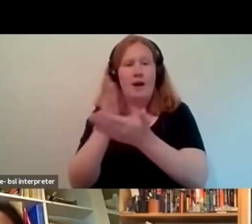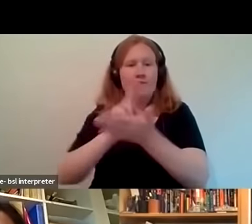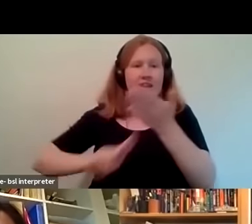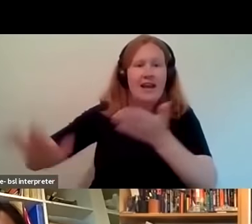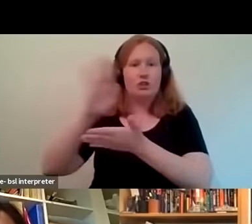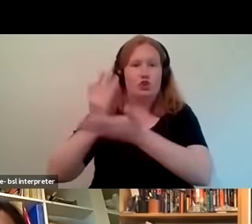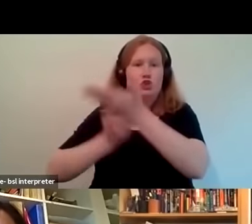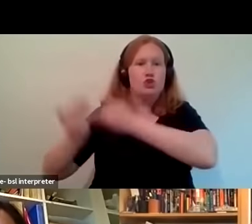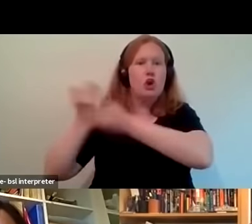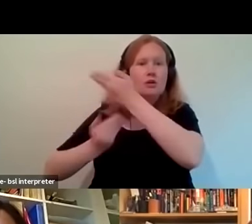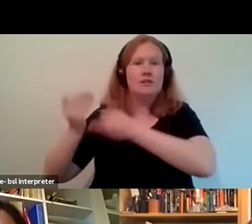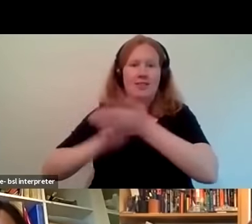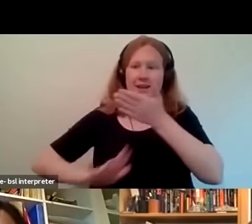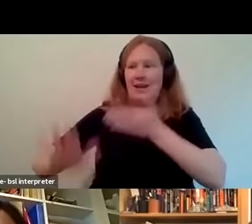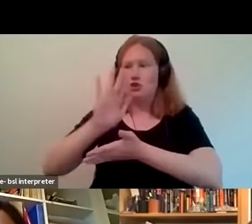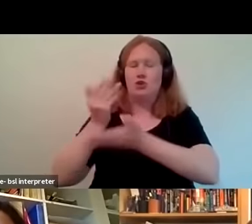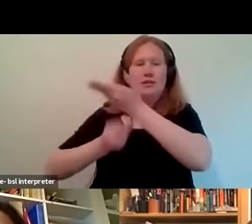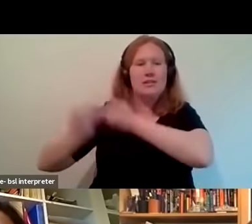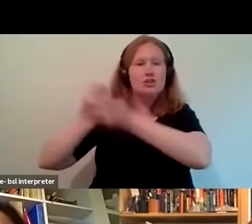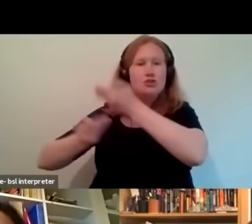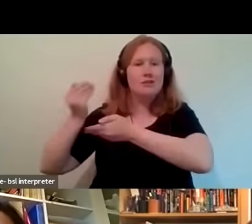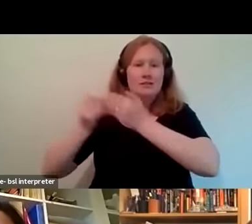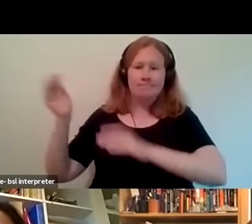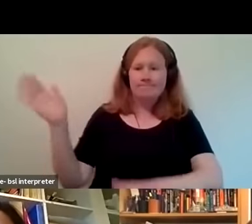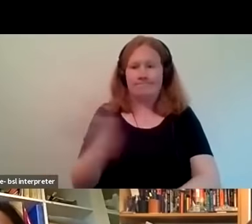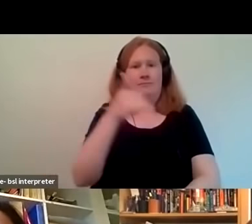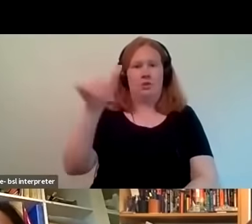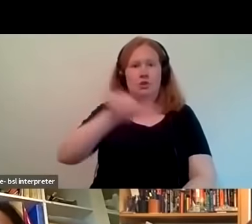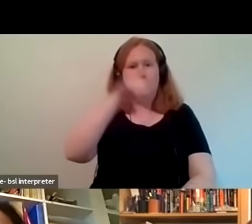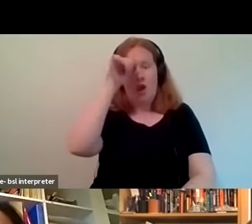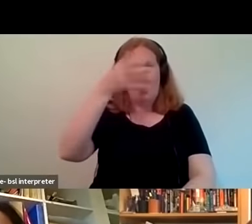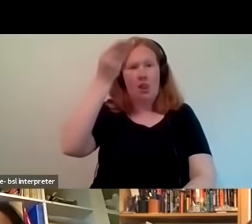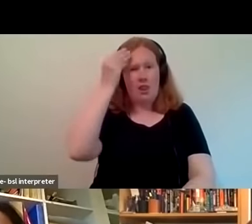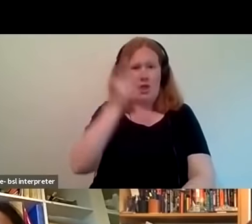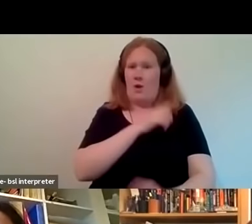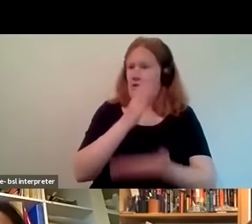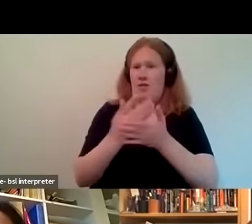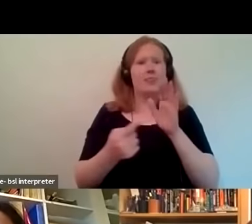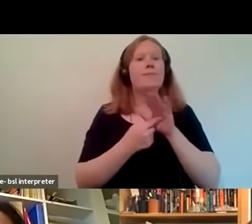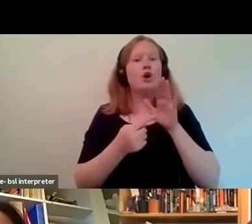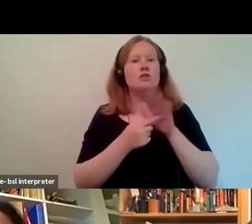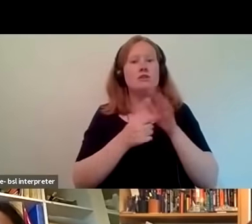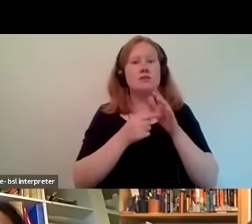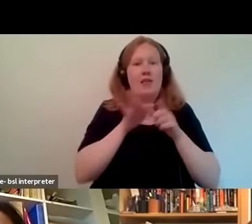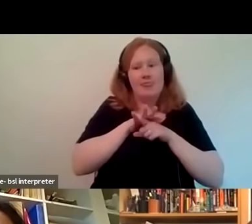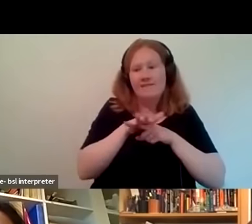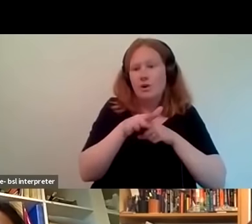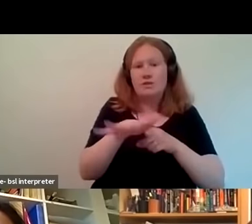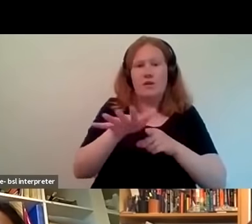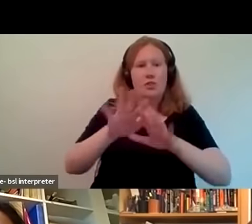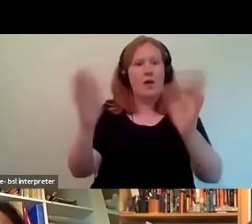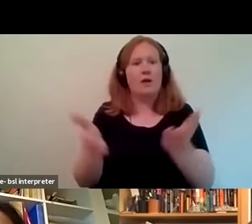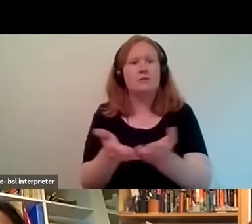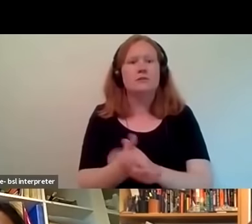and history and something that everybody should know about and learn about because of its significance and influence also on the wider world